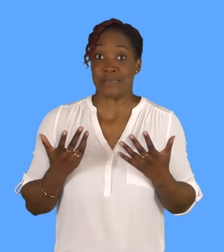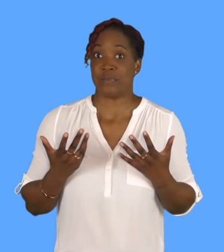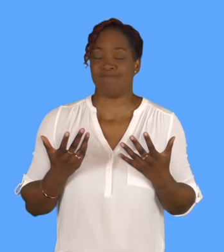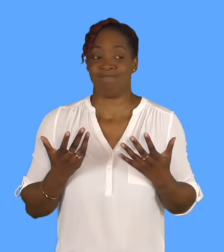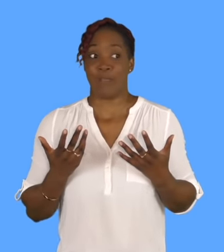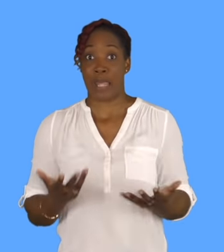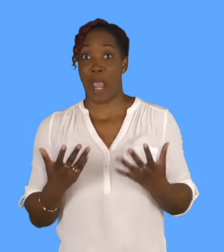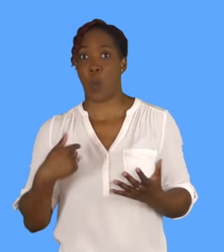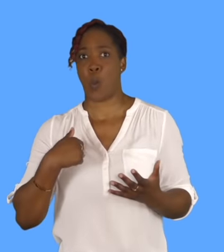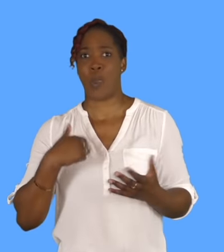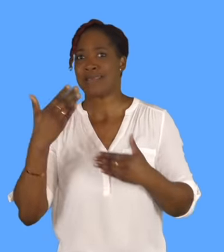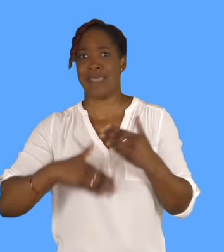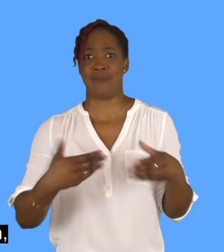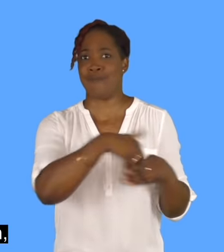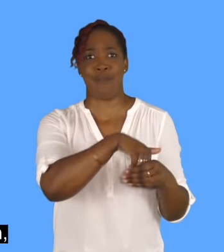a part of.